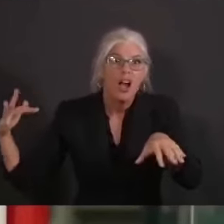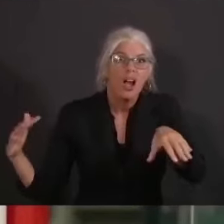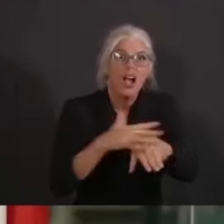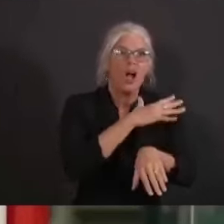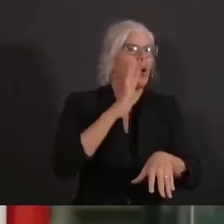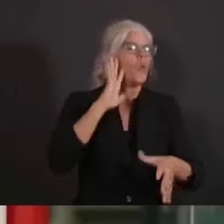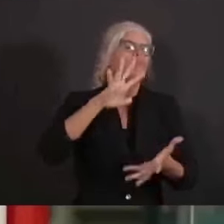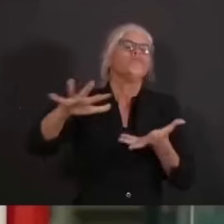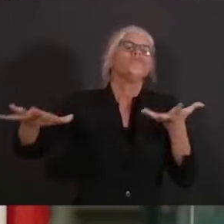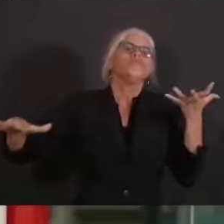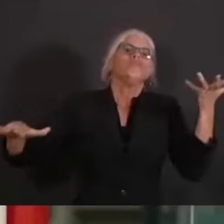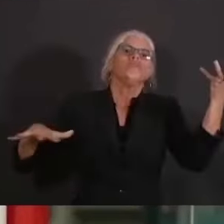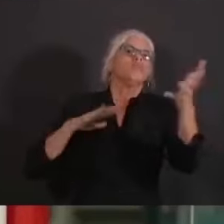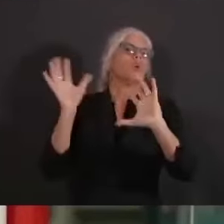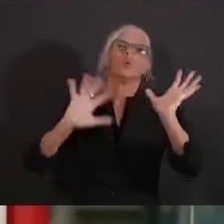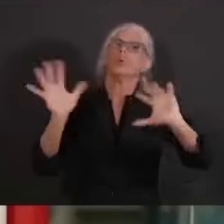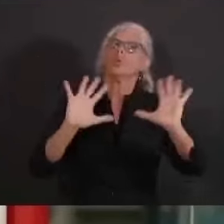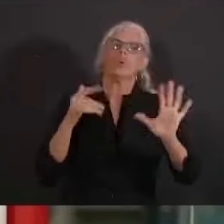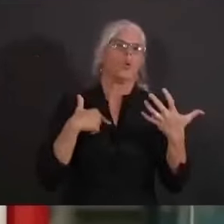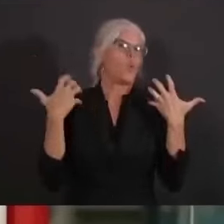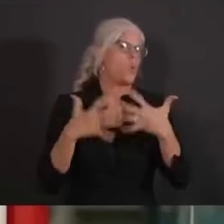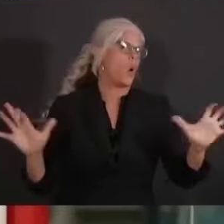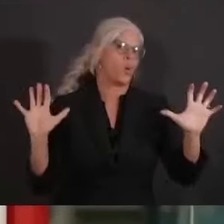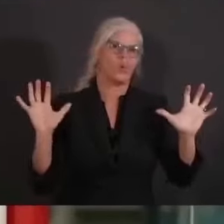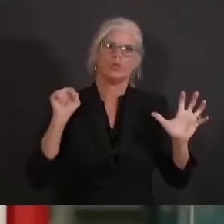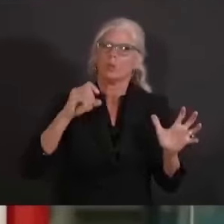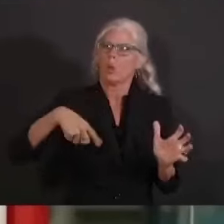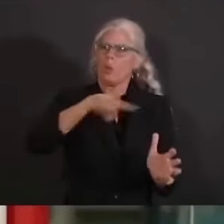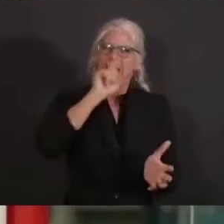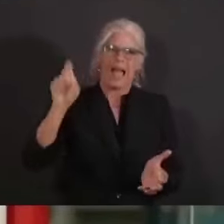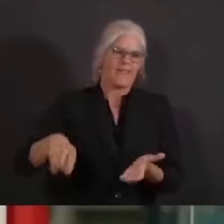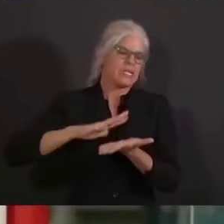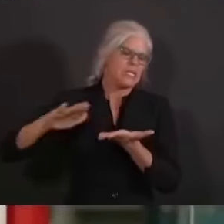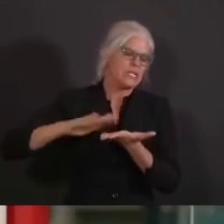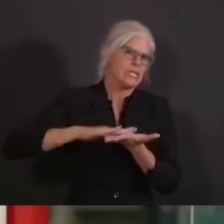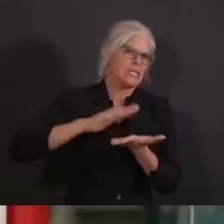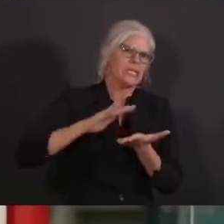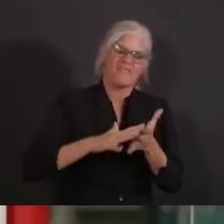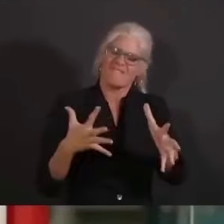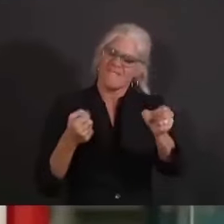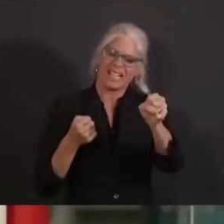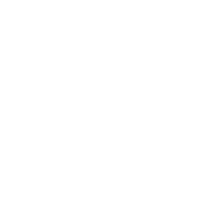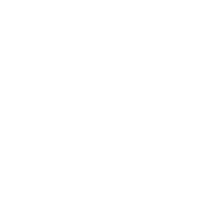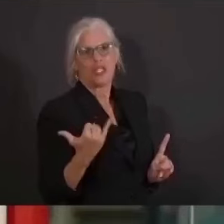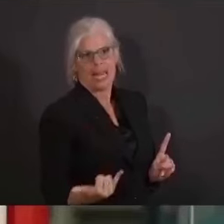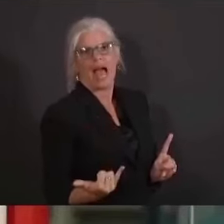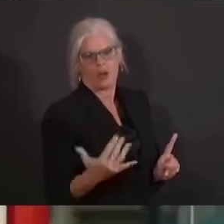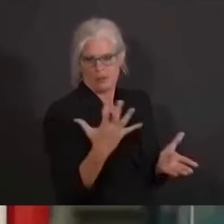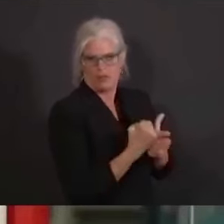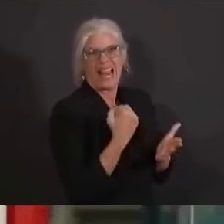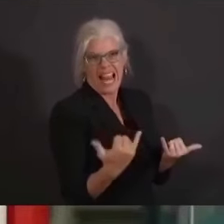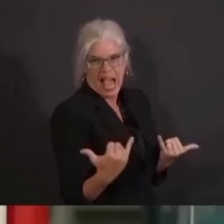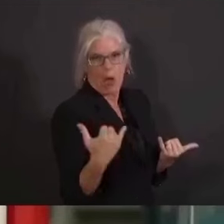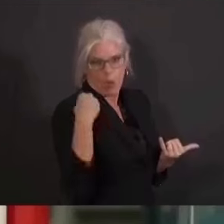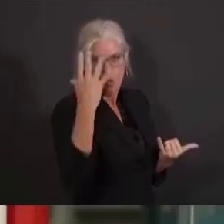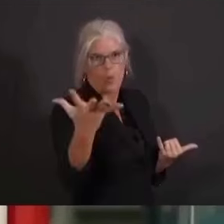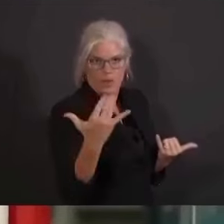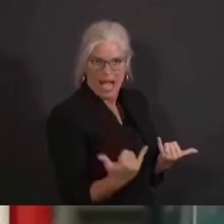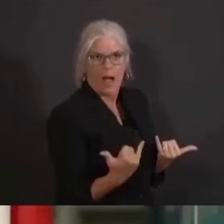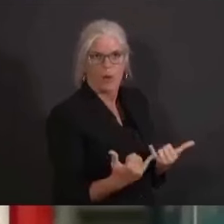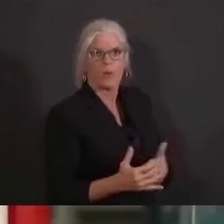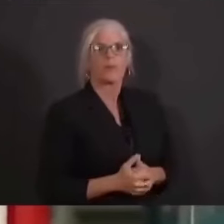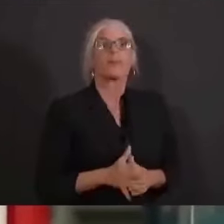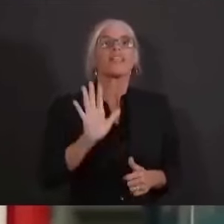and so what we have to do is just do it around the clock until it's not no longer safe to do it if you are somebody